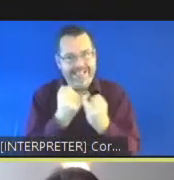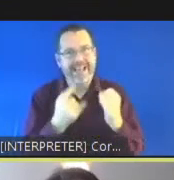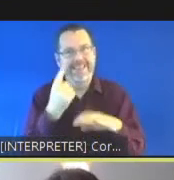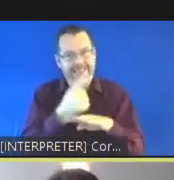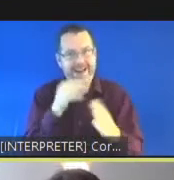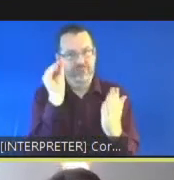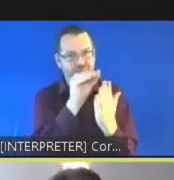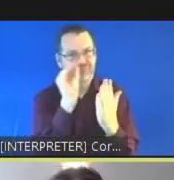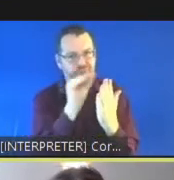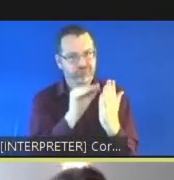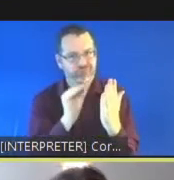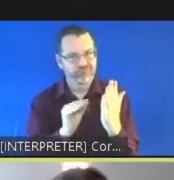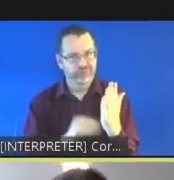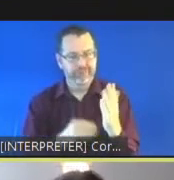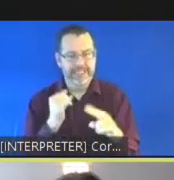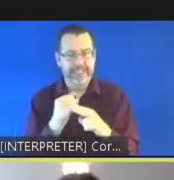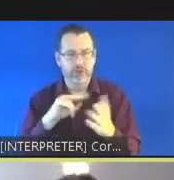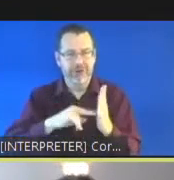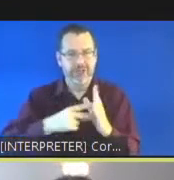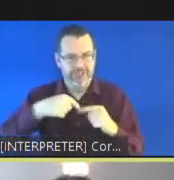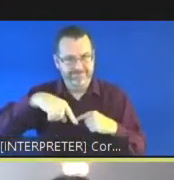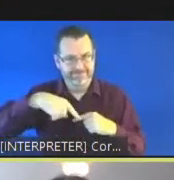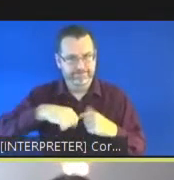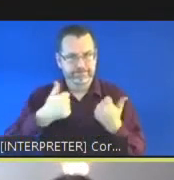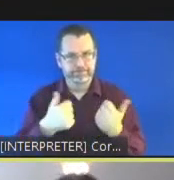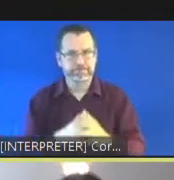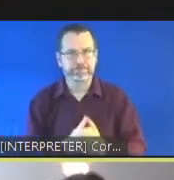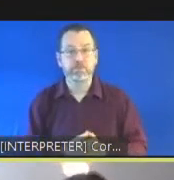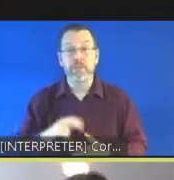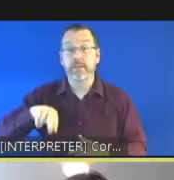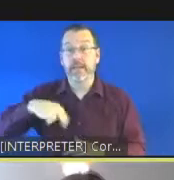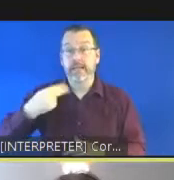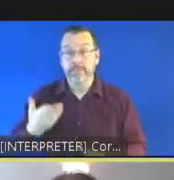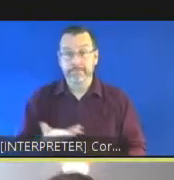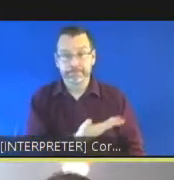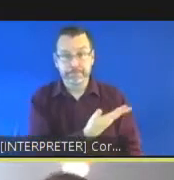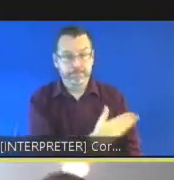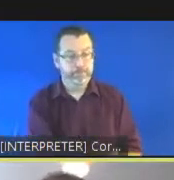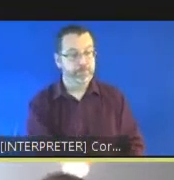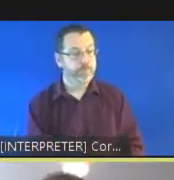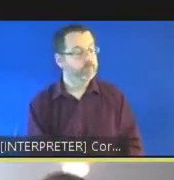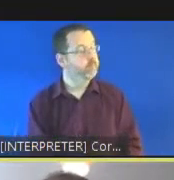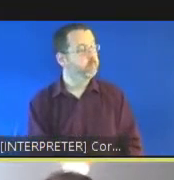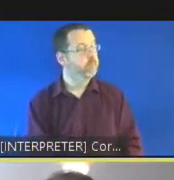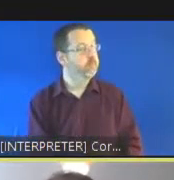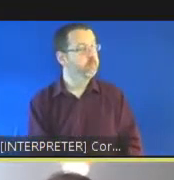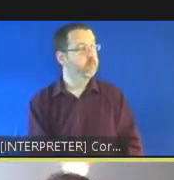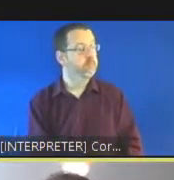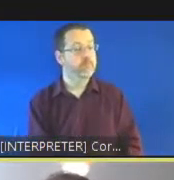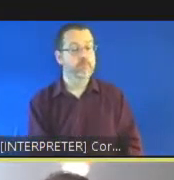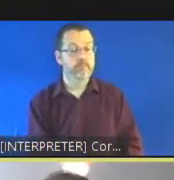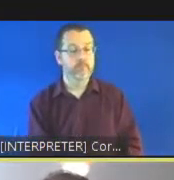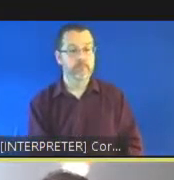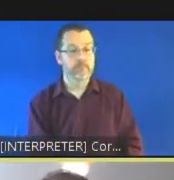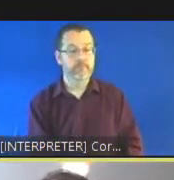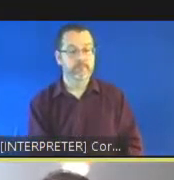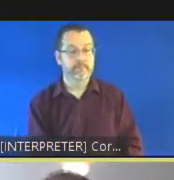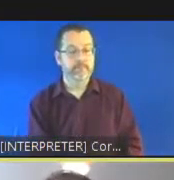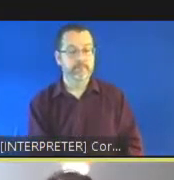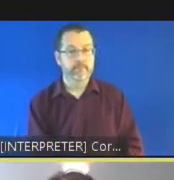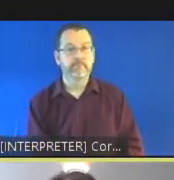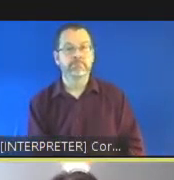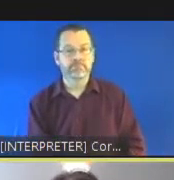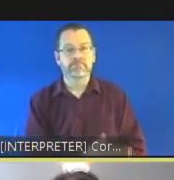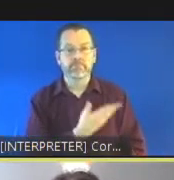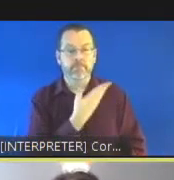the next uh slide then talks about uh some of the um uh